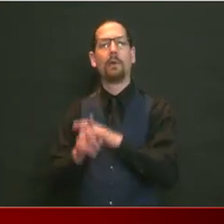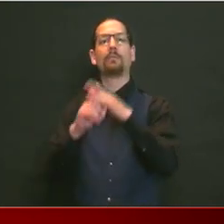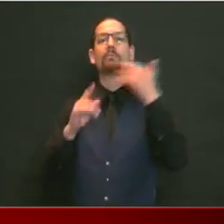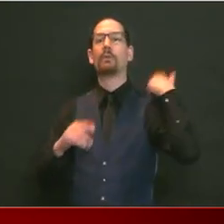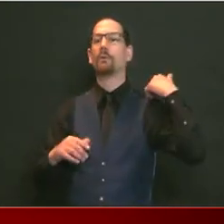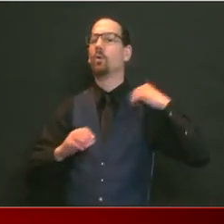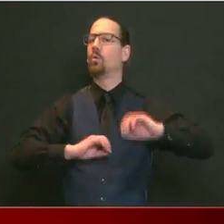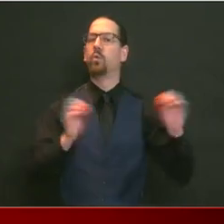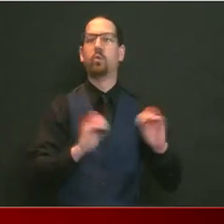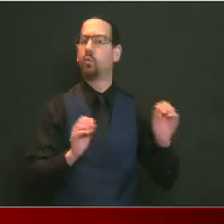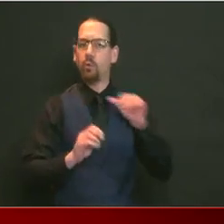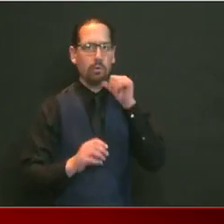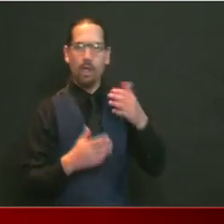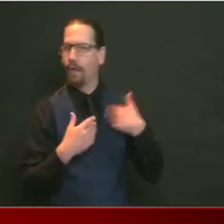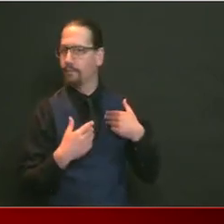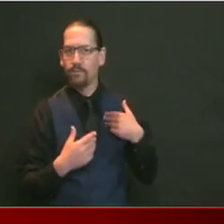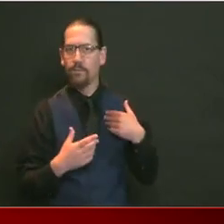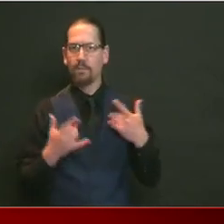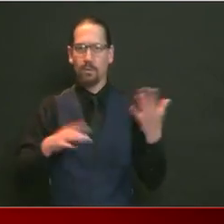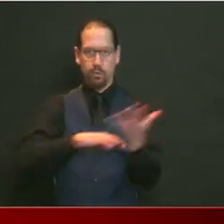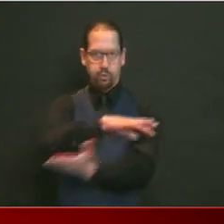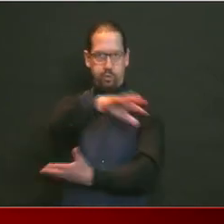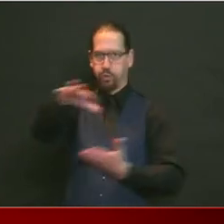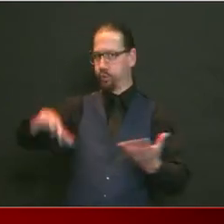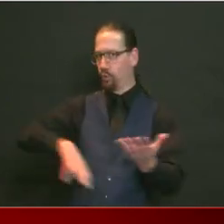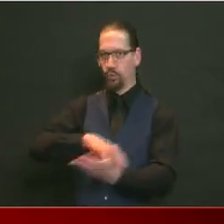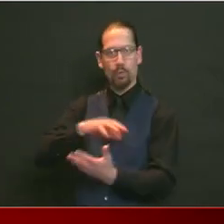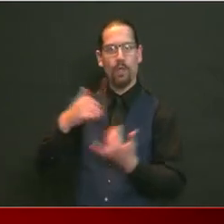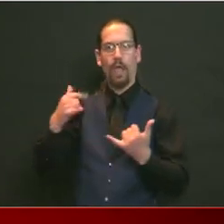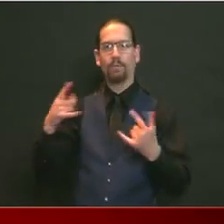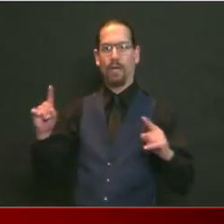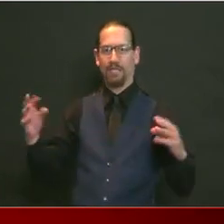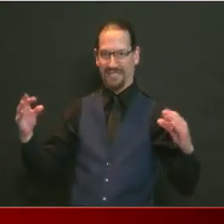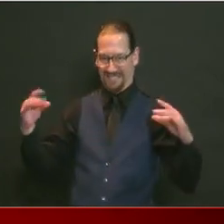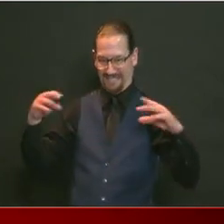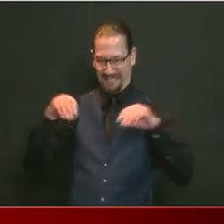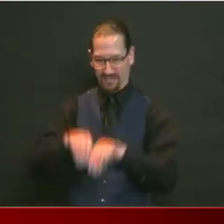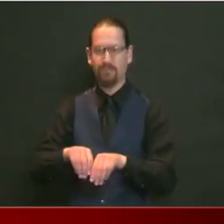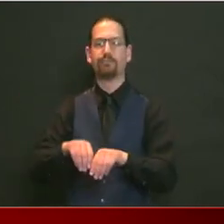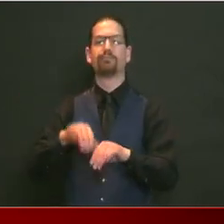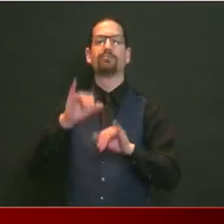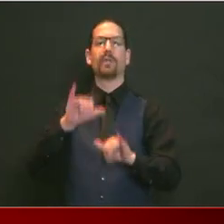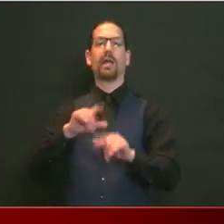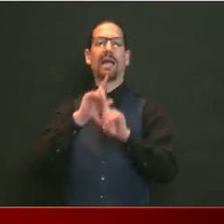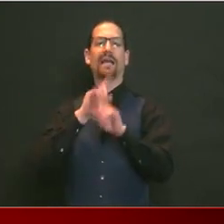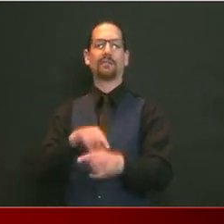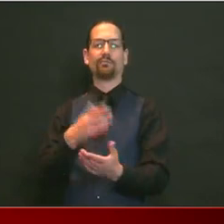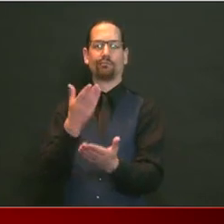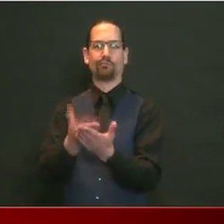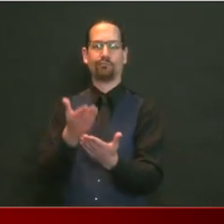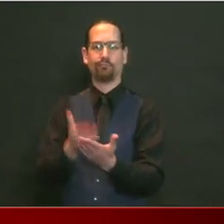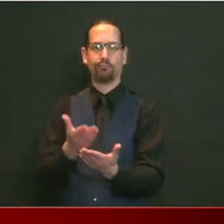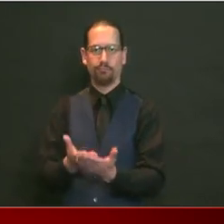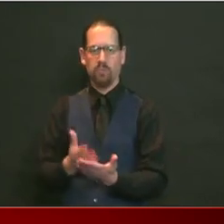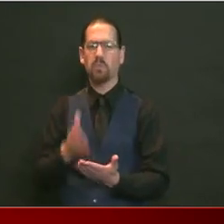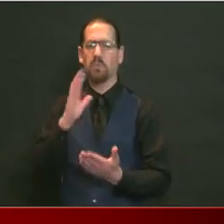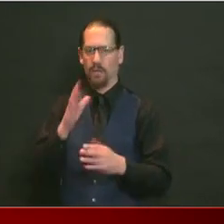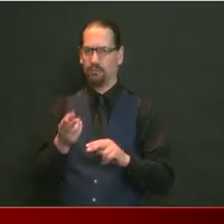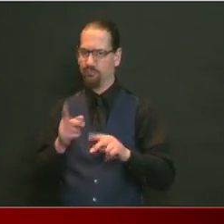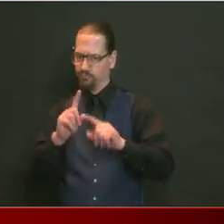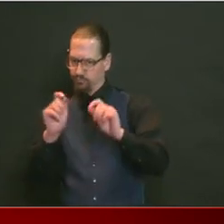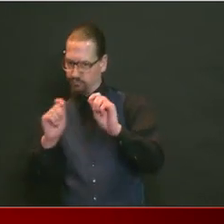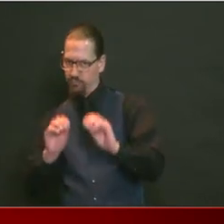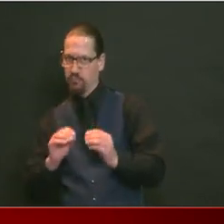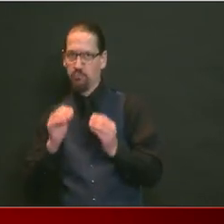fast-moving as a pandemic, this kind of data cleaning and validation is ongoing. We have